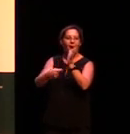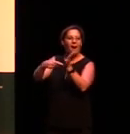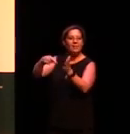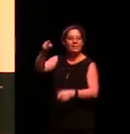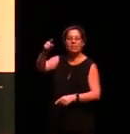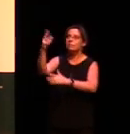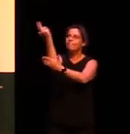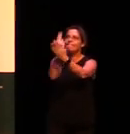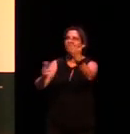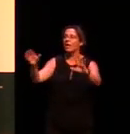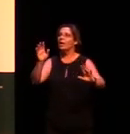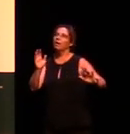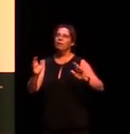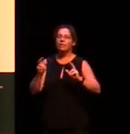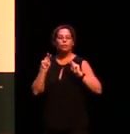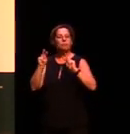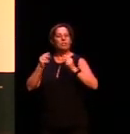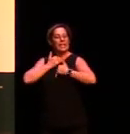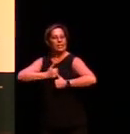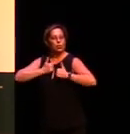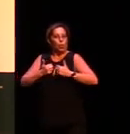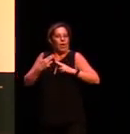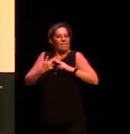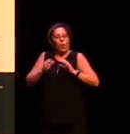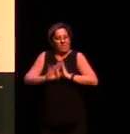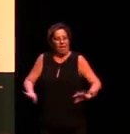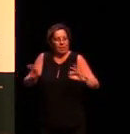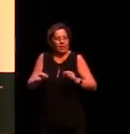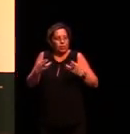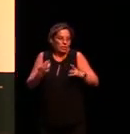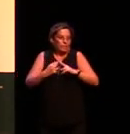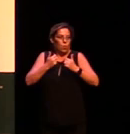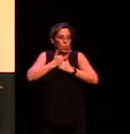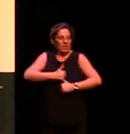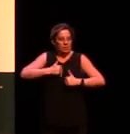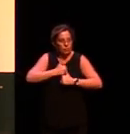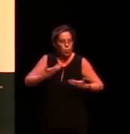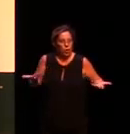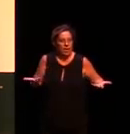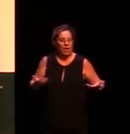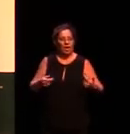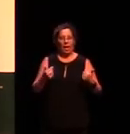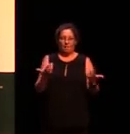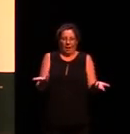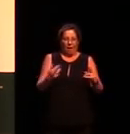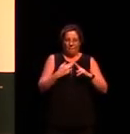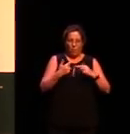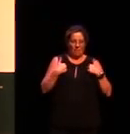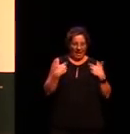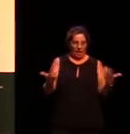really think of language in that way. And this attitude's always puzzled me because from my perspective languages are just